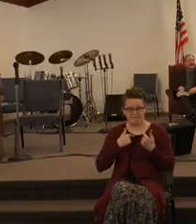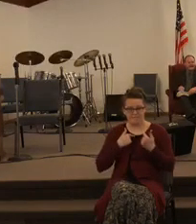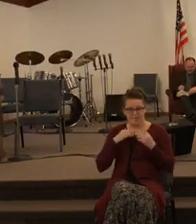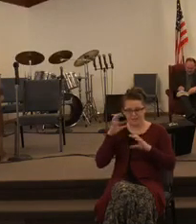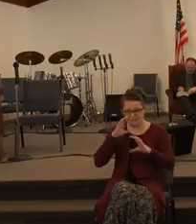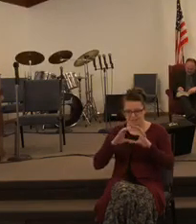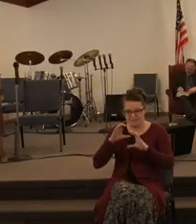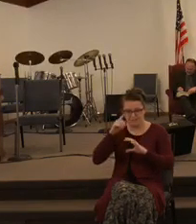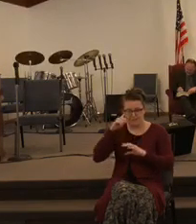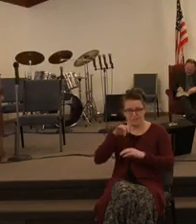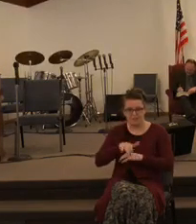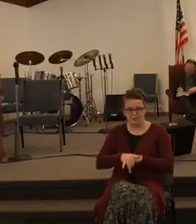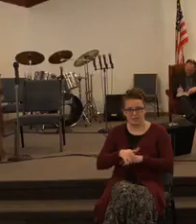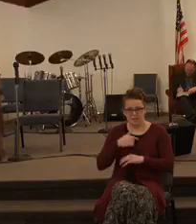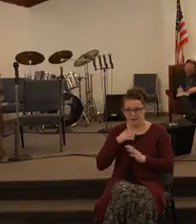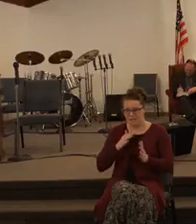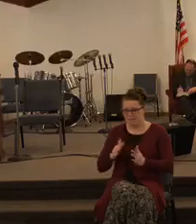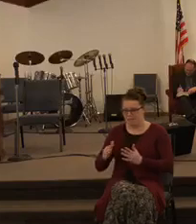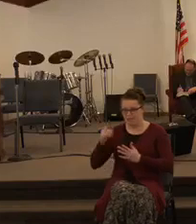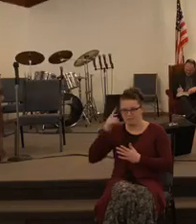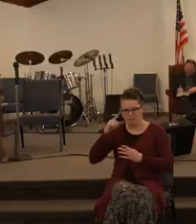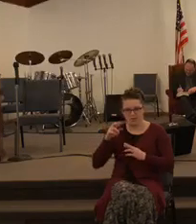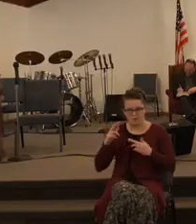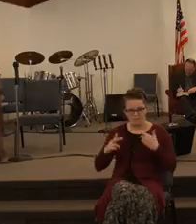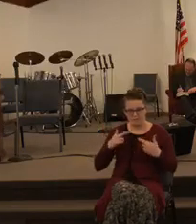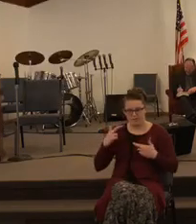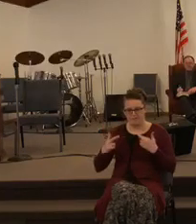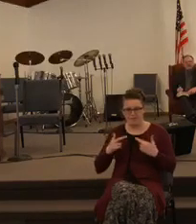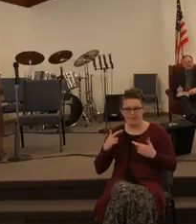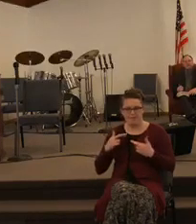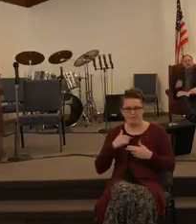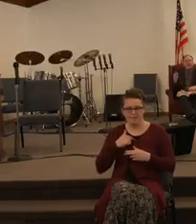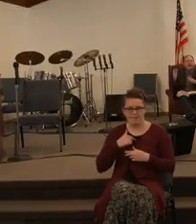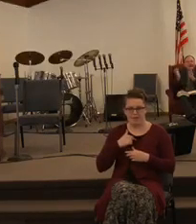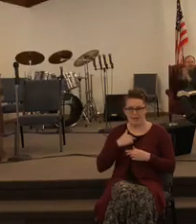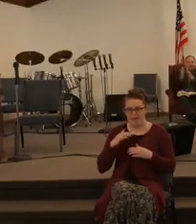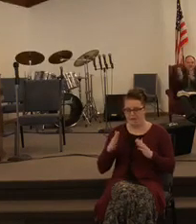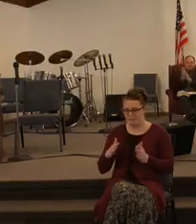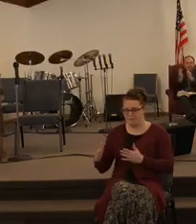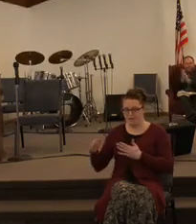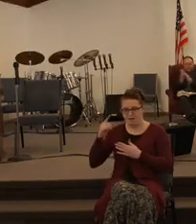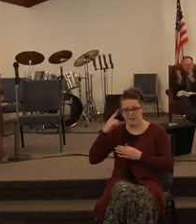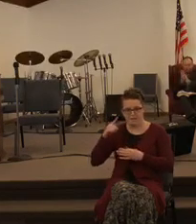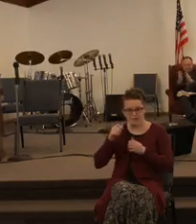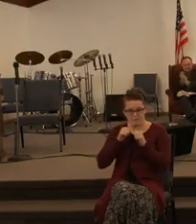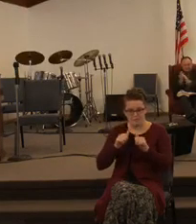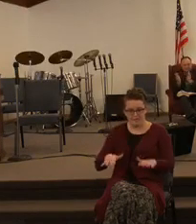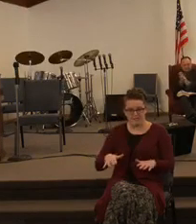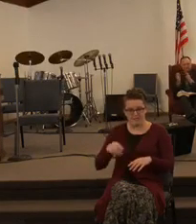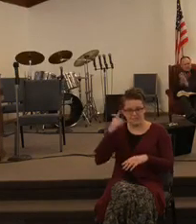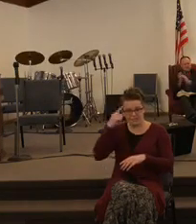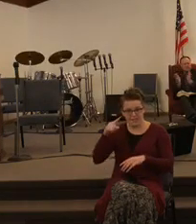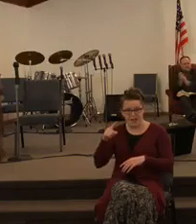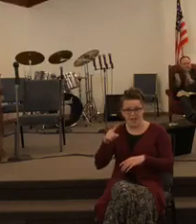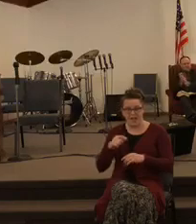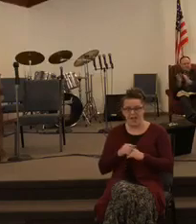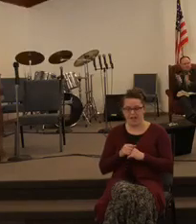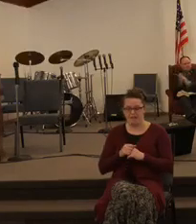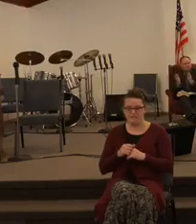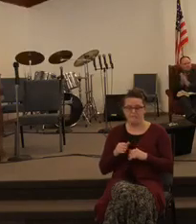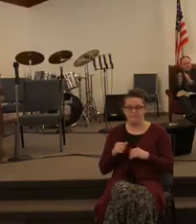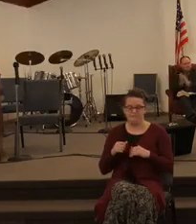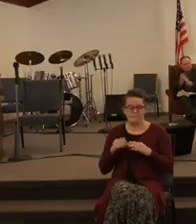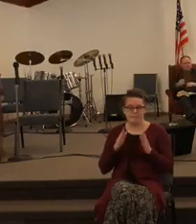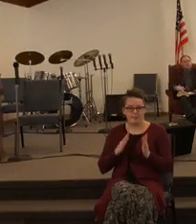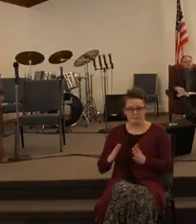life to do is to prepare for revival to prepare for blessing to prepare for an ingathering that's what I'm